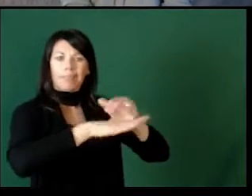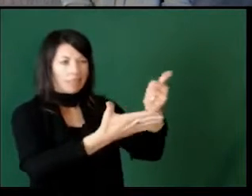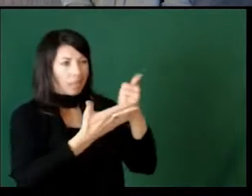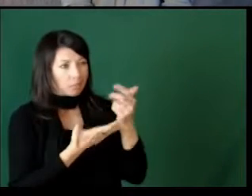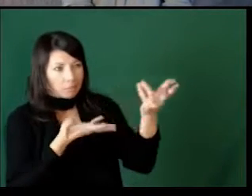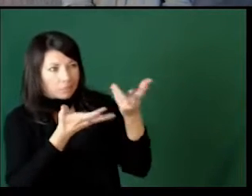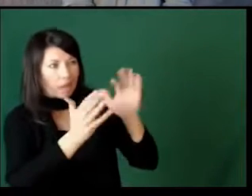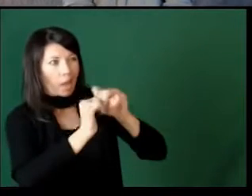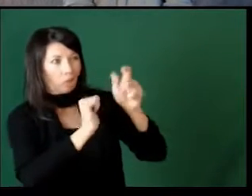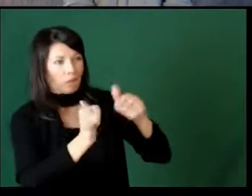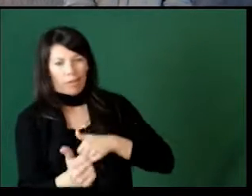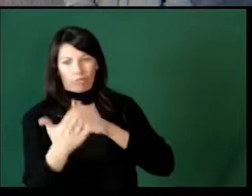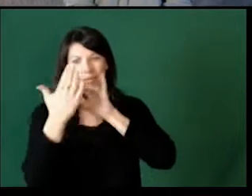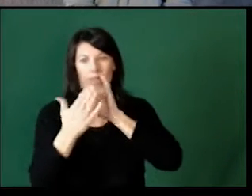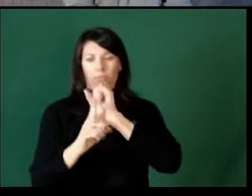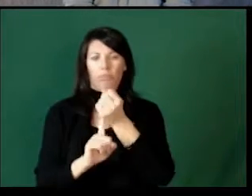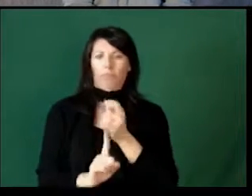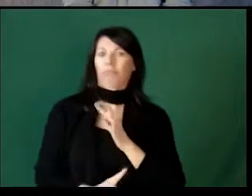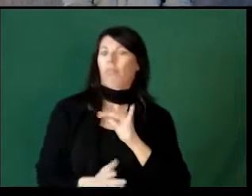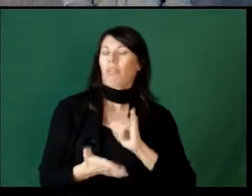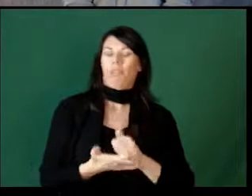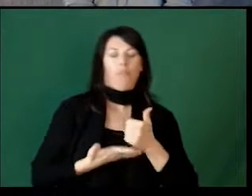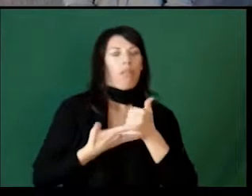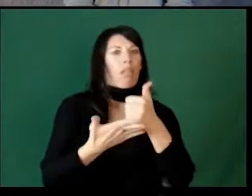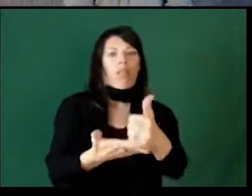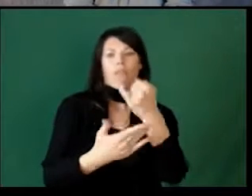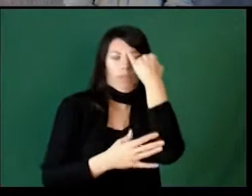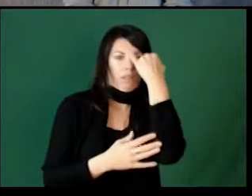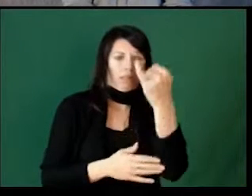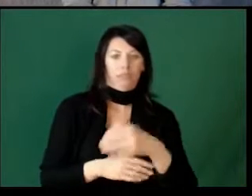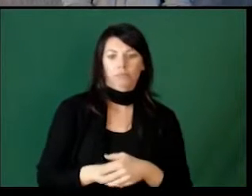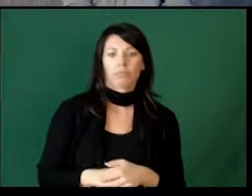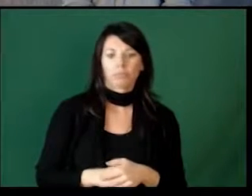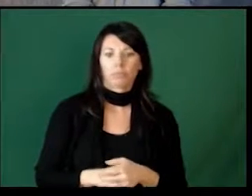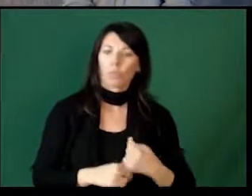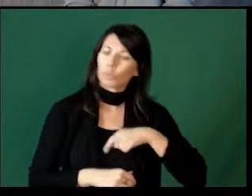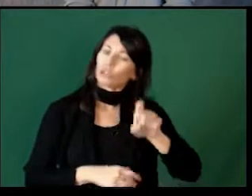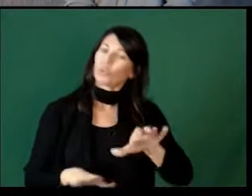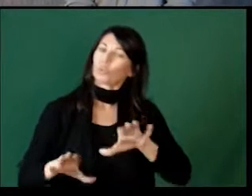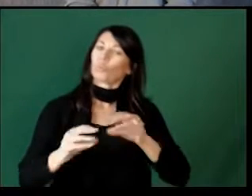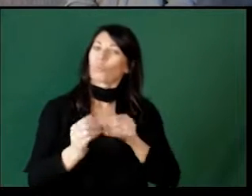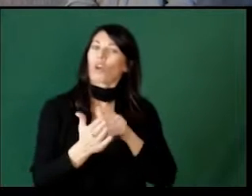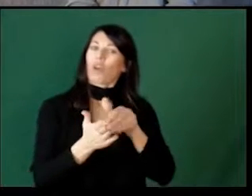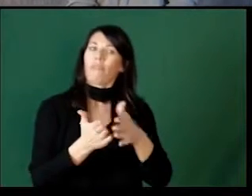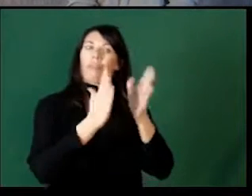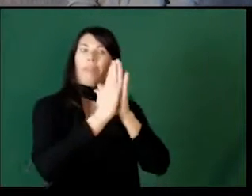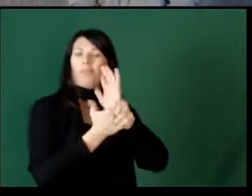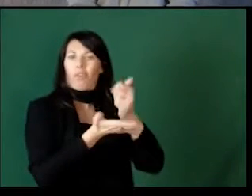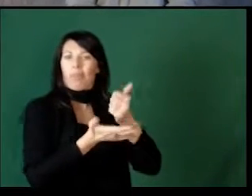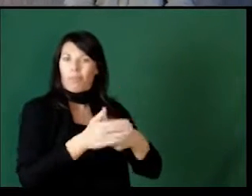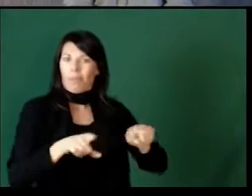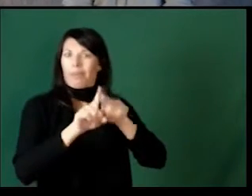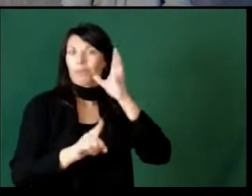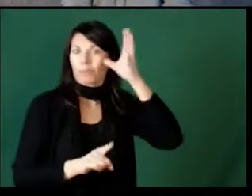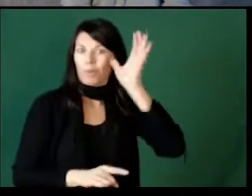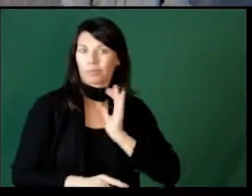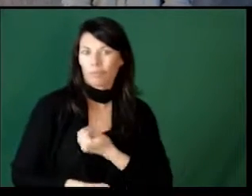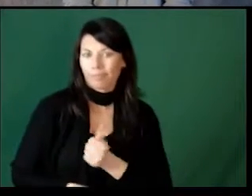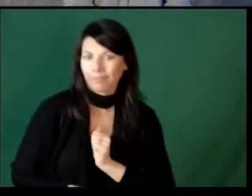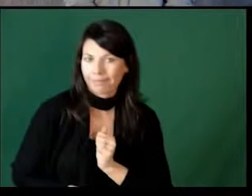asking for help in how you should address that situation is a very helpful idea and certainly something that we should do more often.